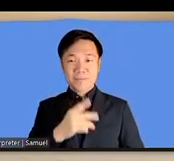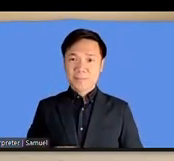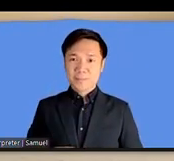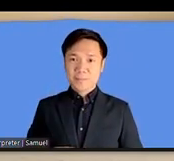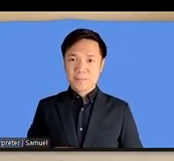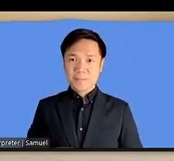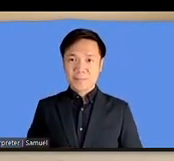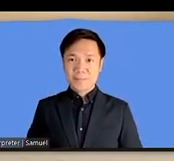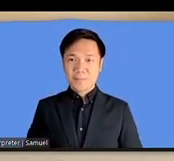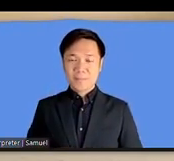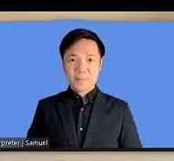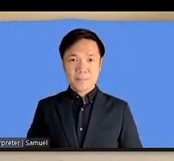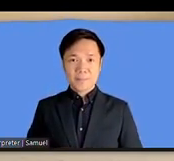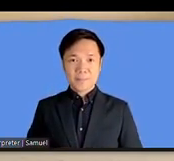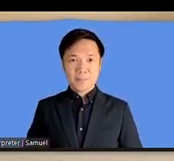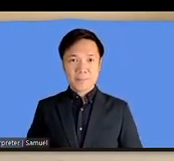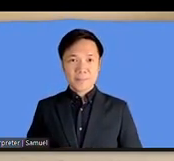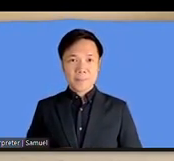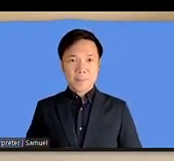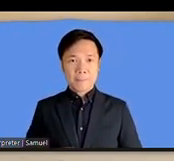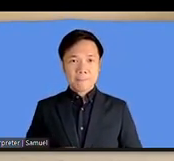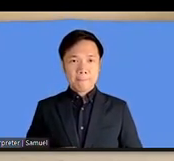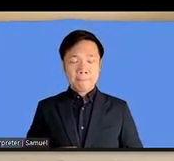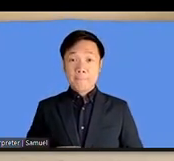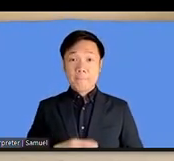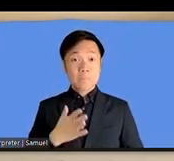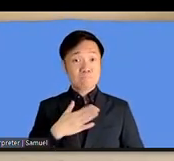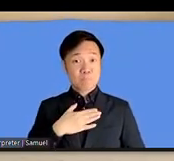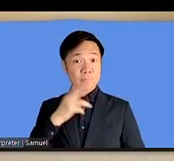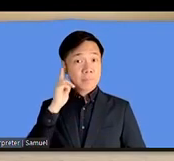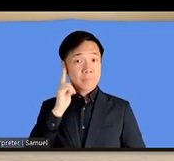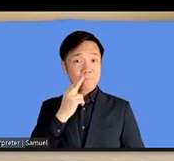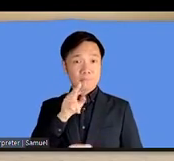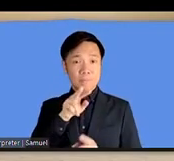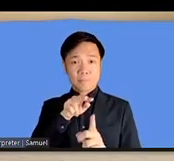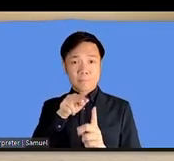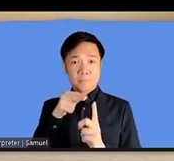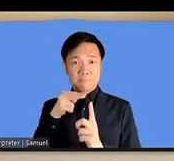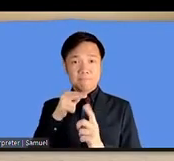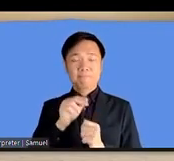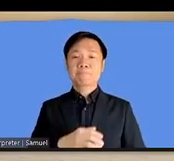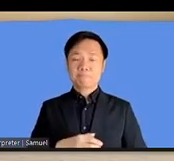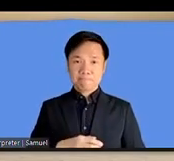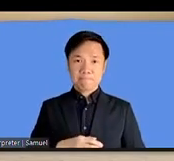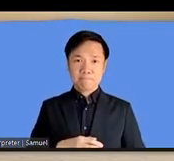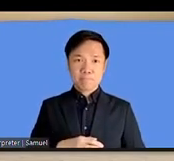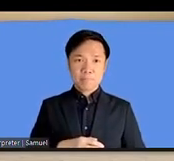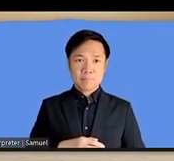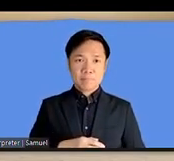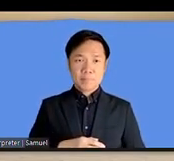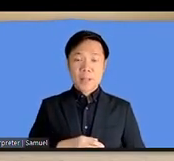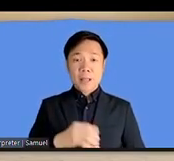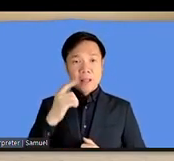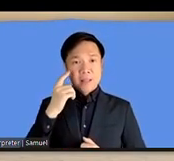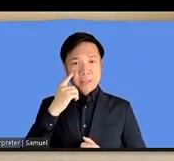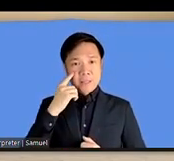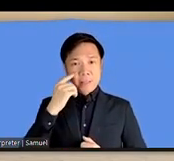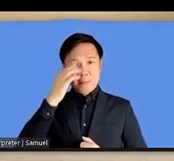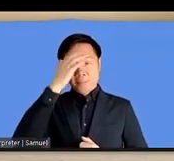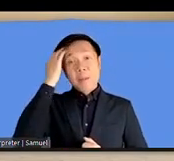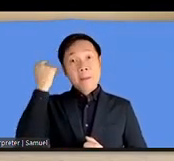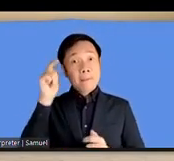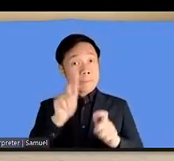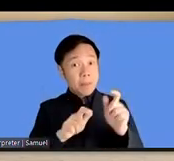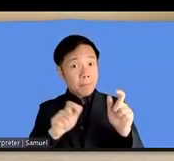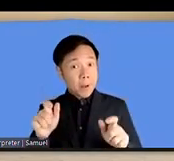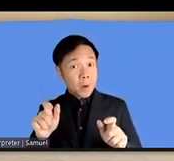so speaking from a deaf perspective i would like to say it is important that that deaf people can exchange